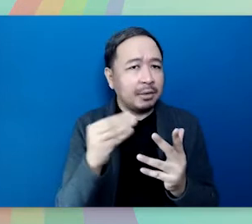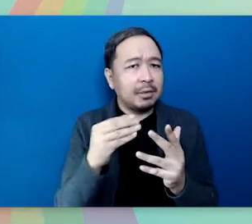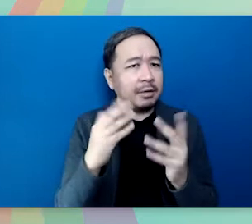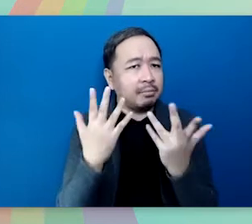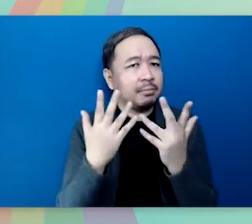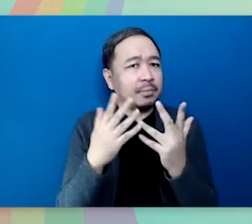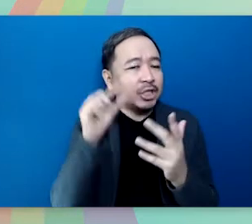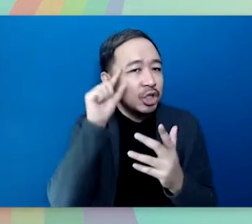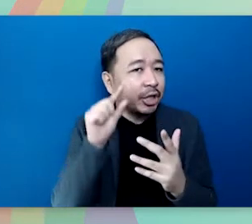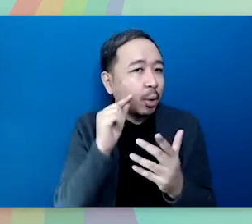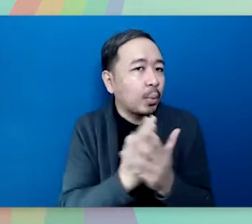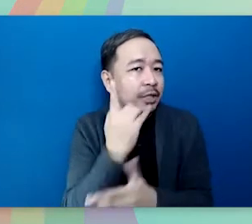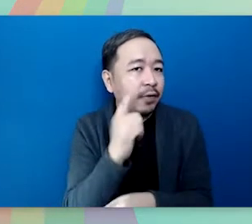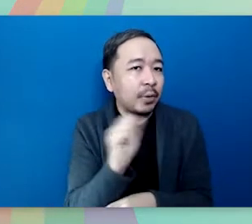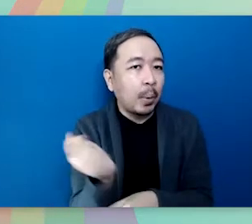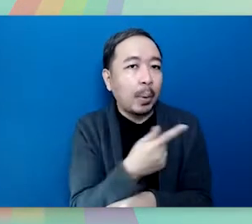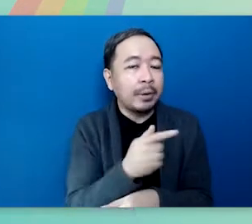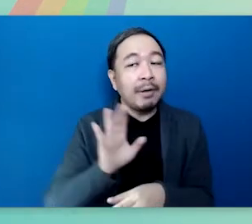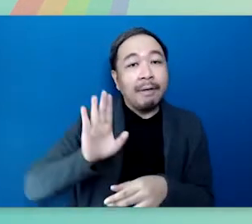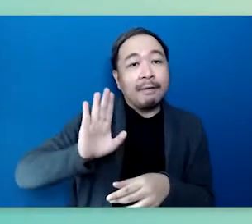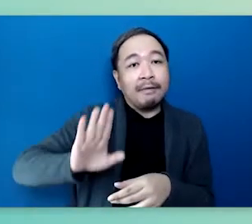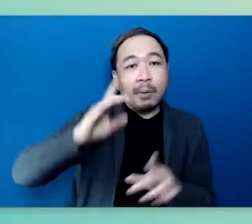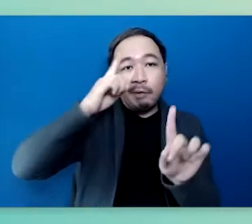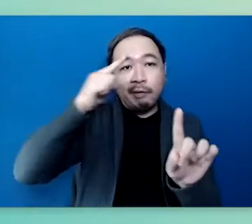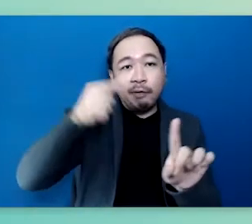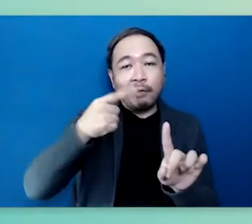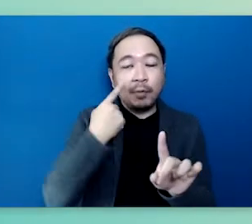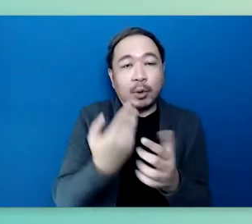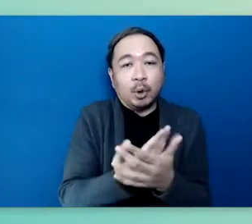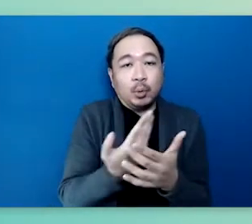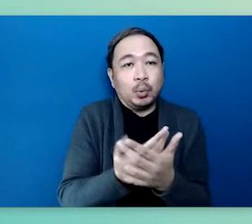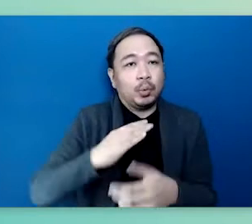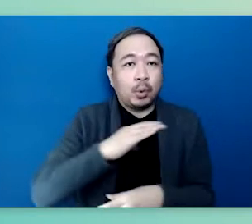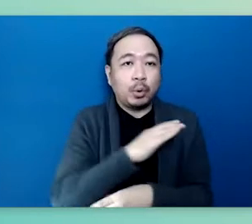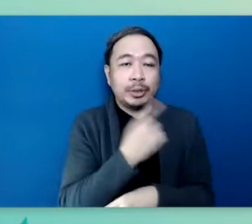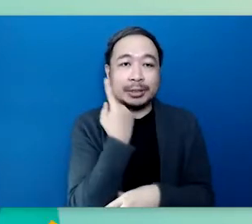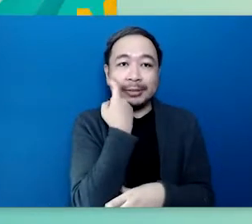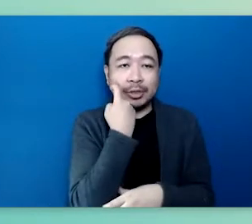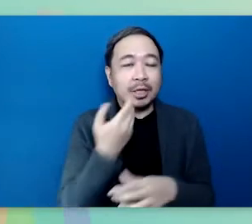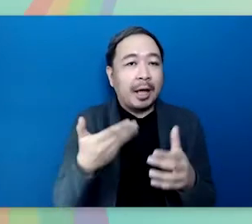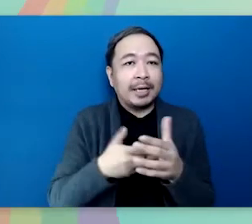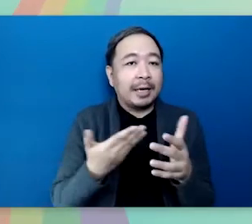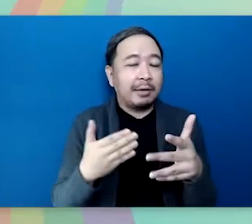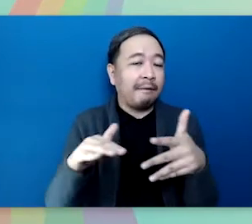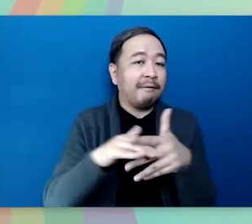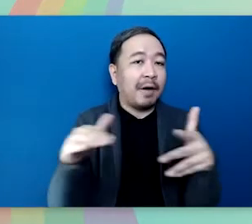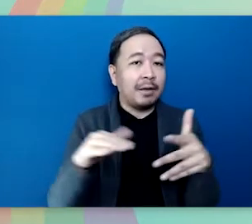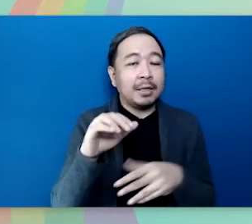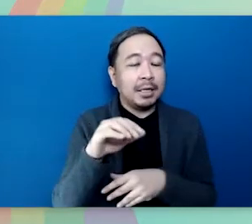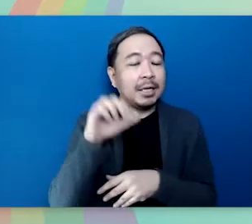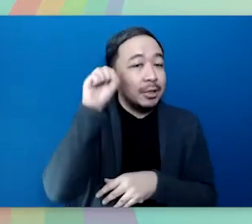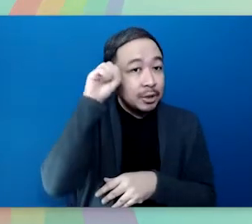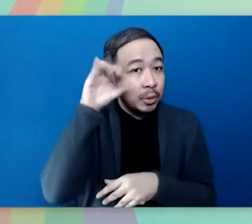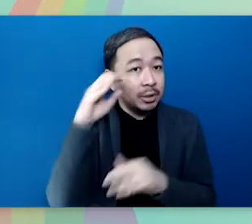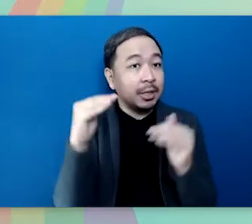for stronger gender rights for all as part of her flagship measures for the new congress she recently refiled the